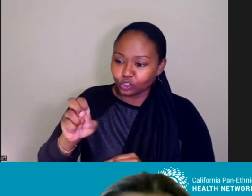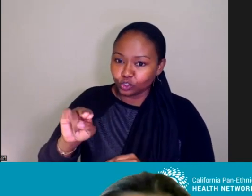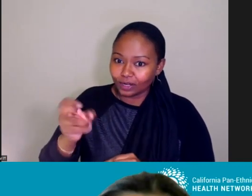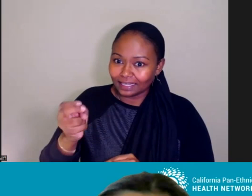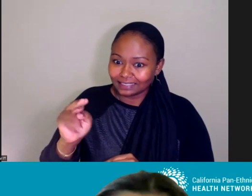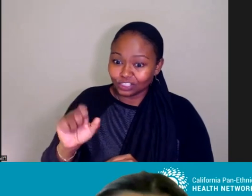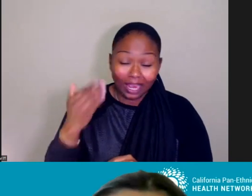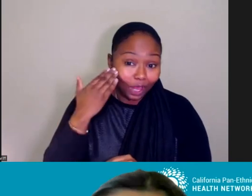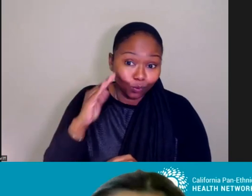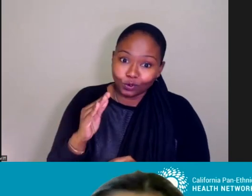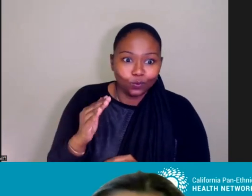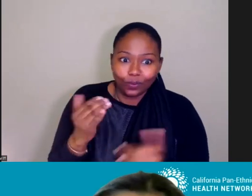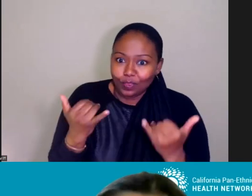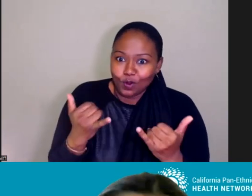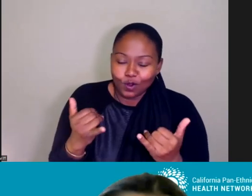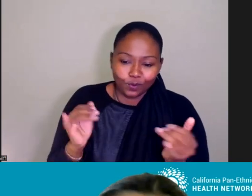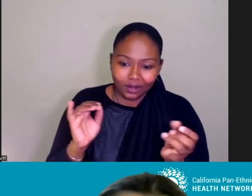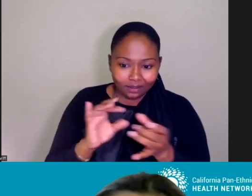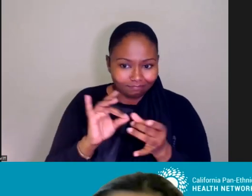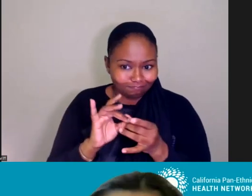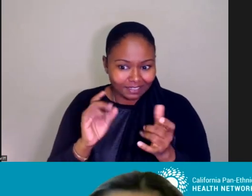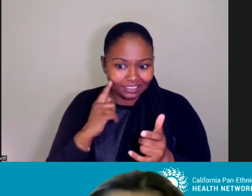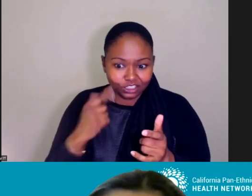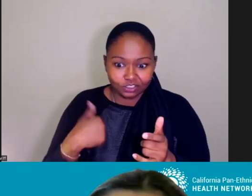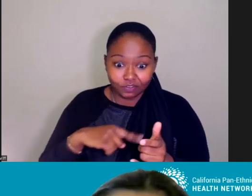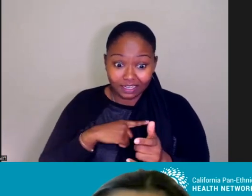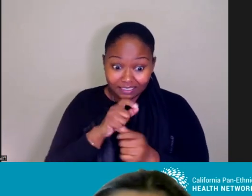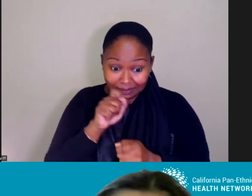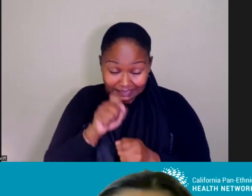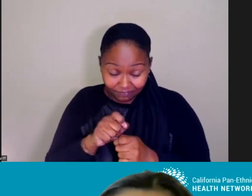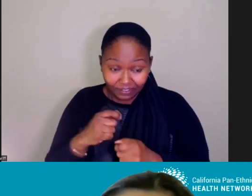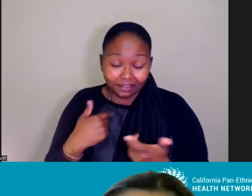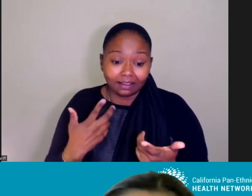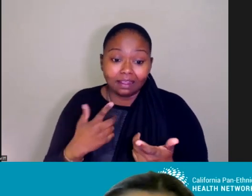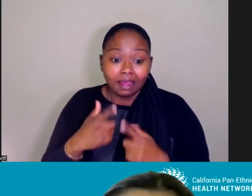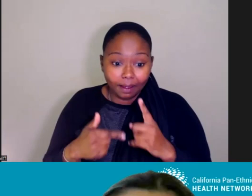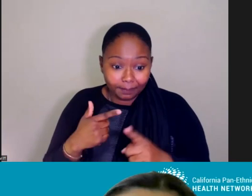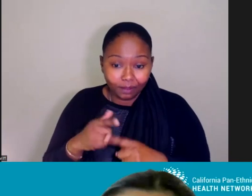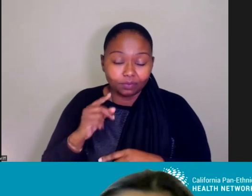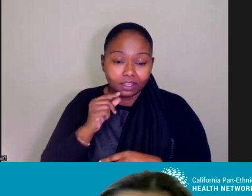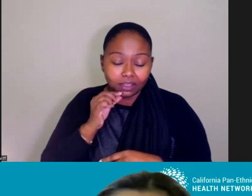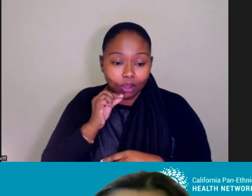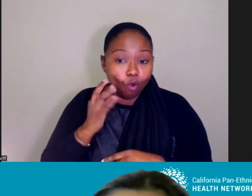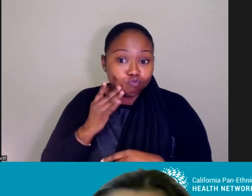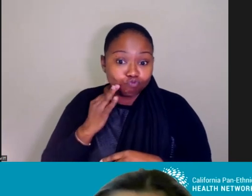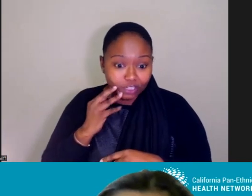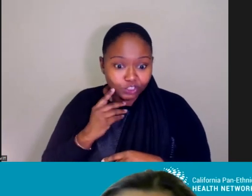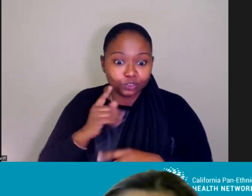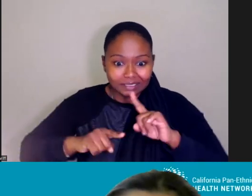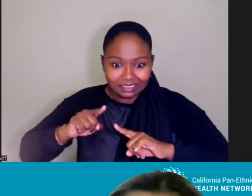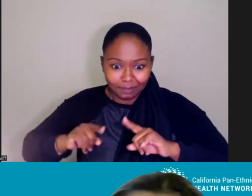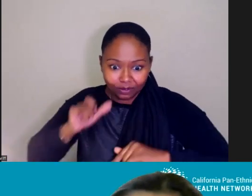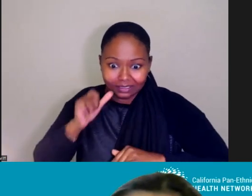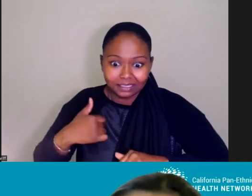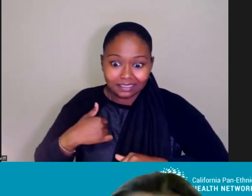messaging is. And I would say for us, particularly from a racial disparities perspective, and we did, you I think we agree that there's really